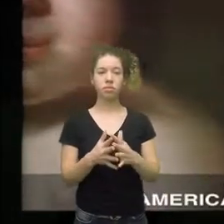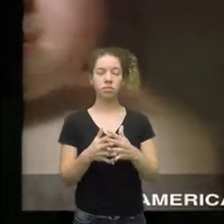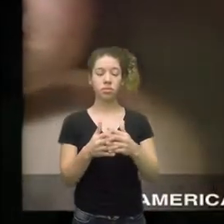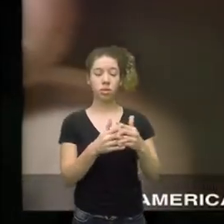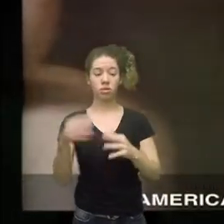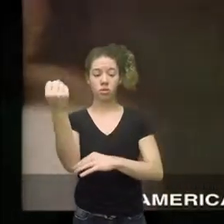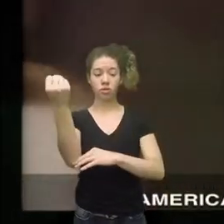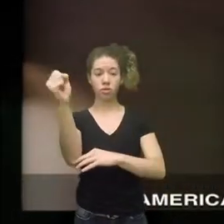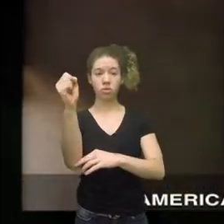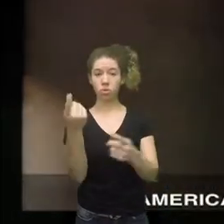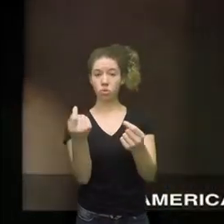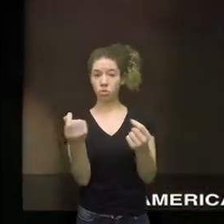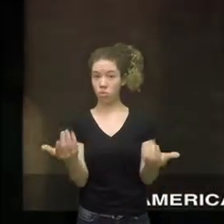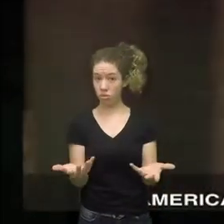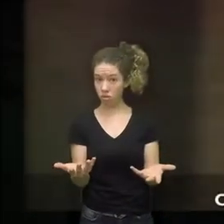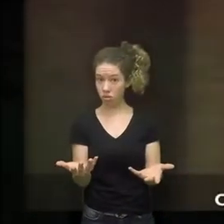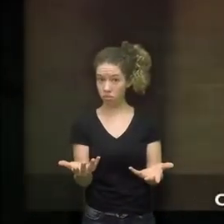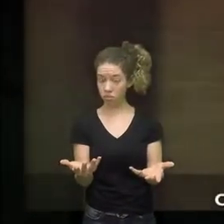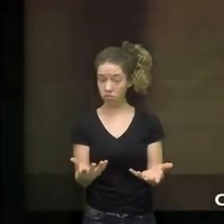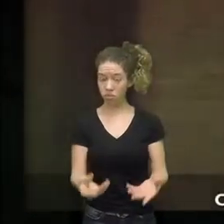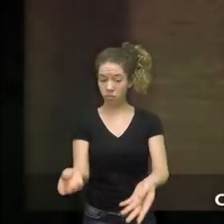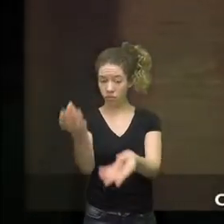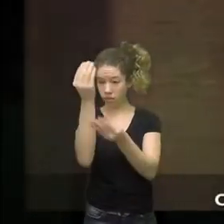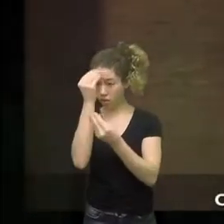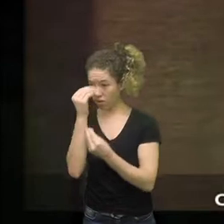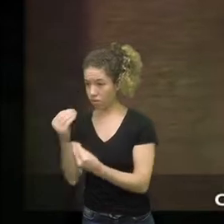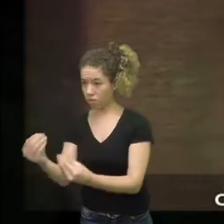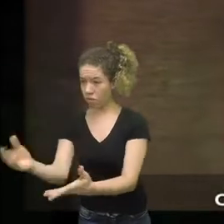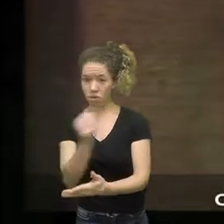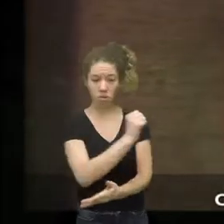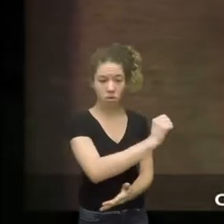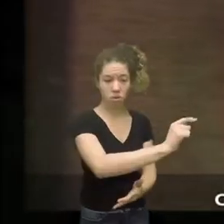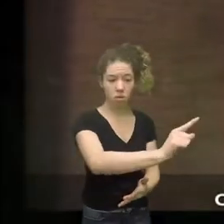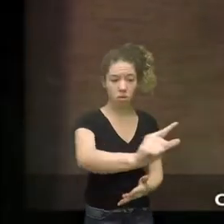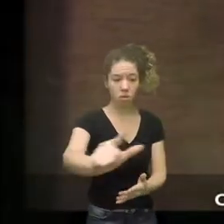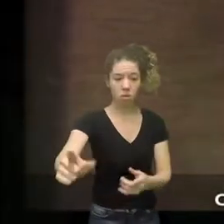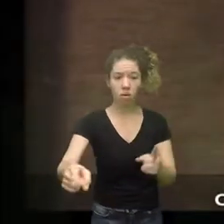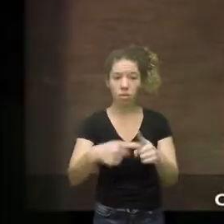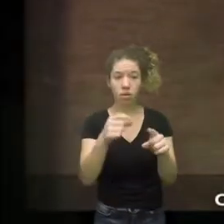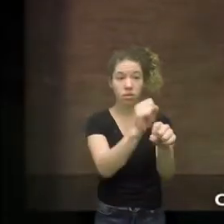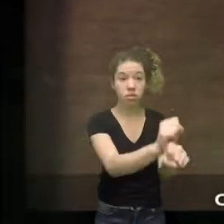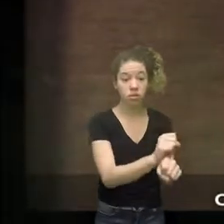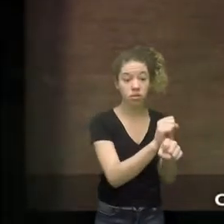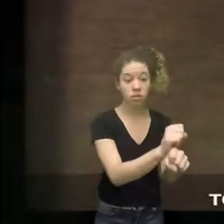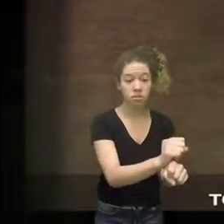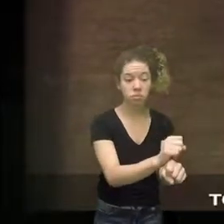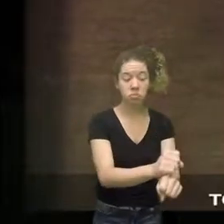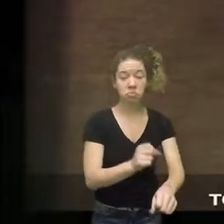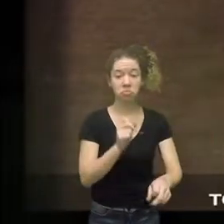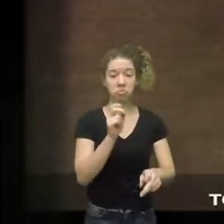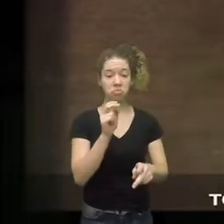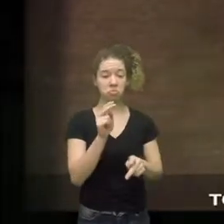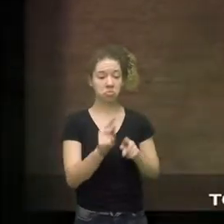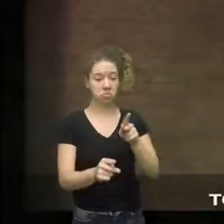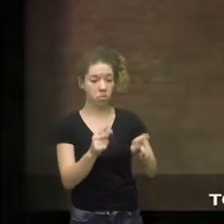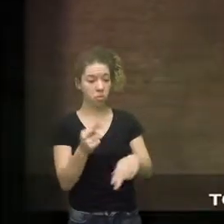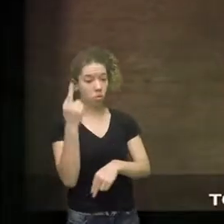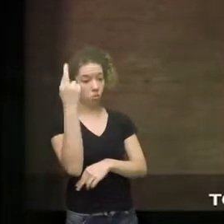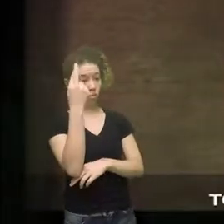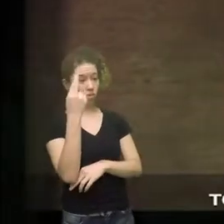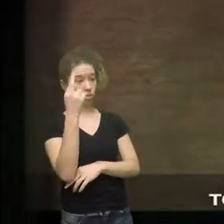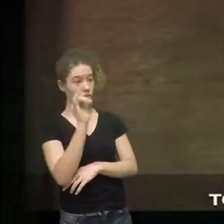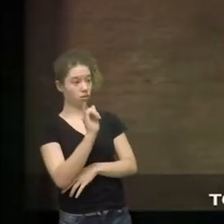The American Revolution is very important for putting slavery on the agenda in a way that